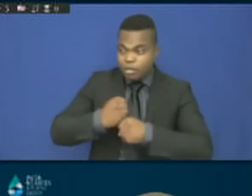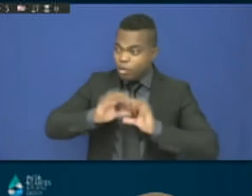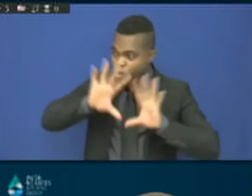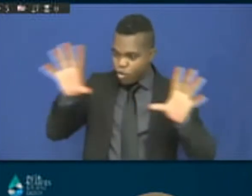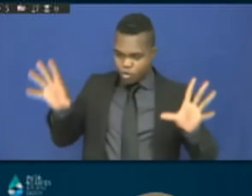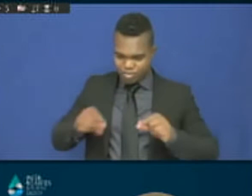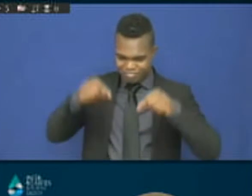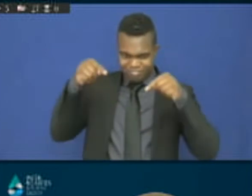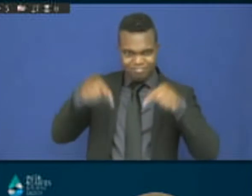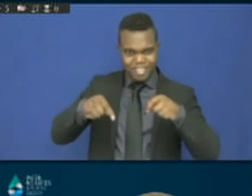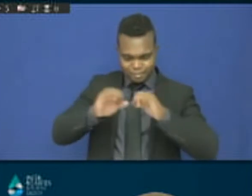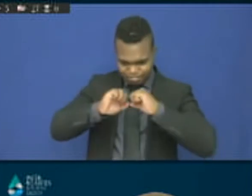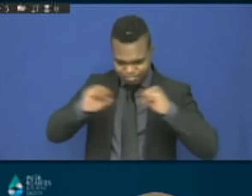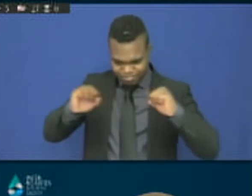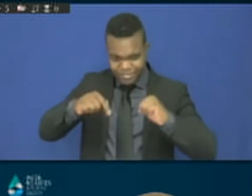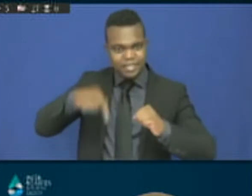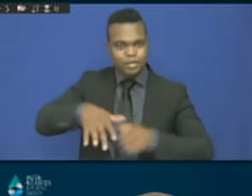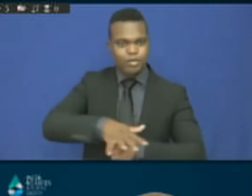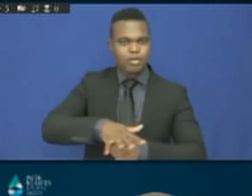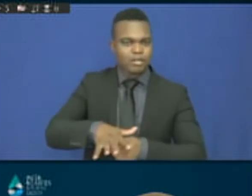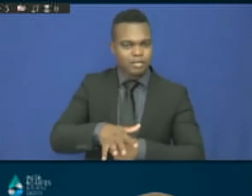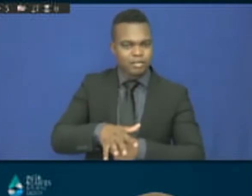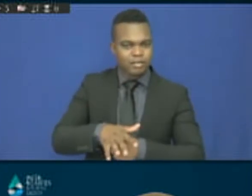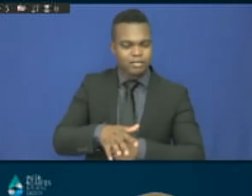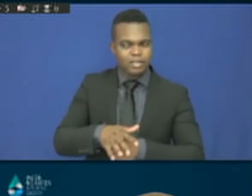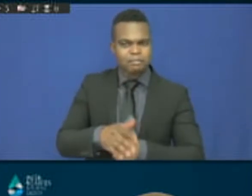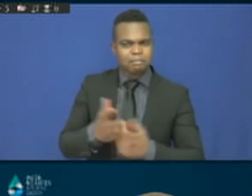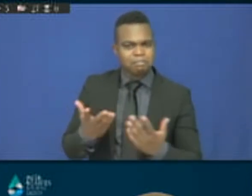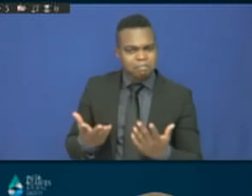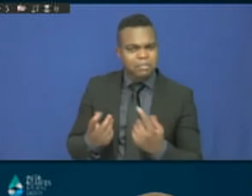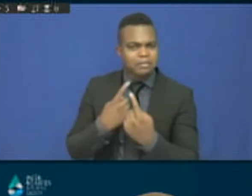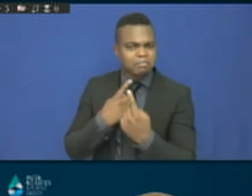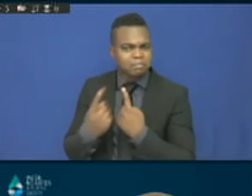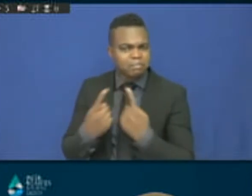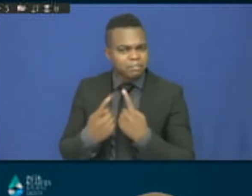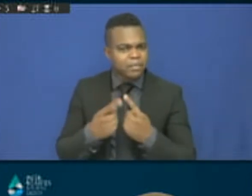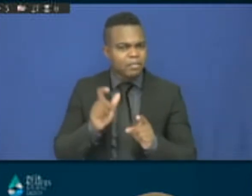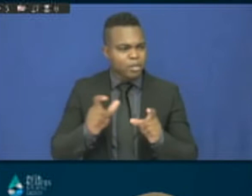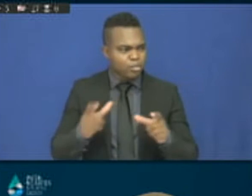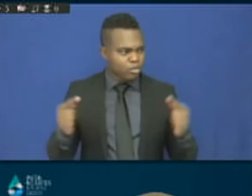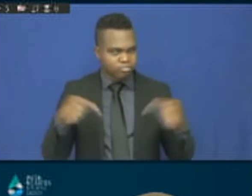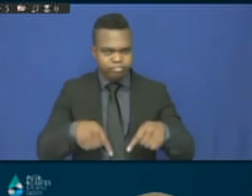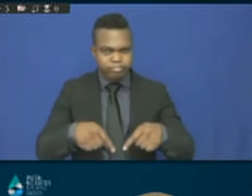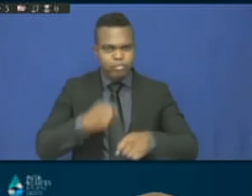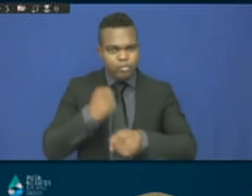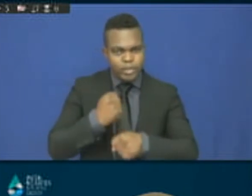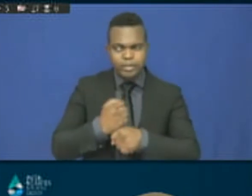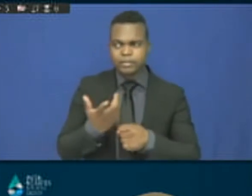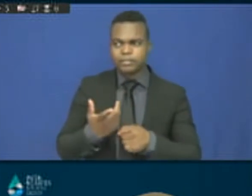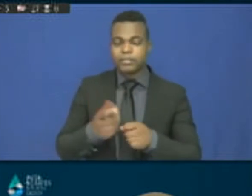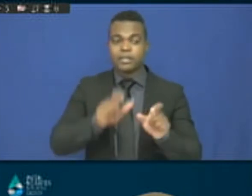just to explain what that means is that in a human settlement, in a ward, as the municipal, the bubble called it,